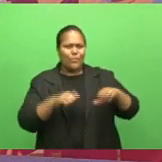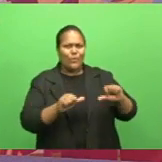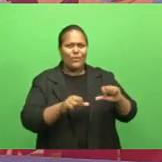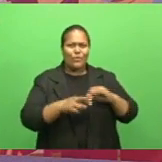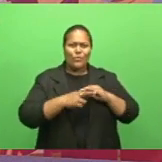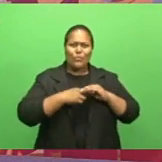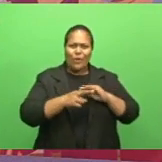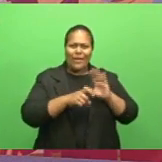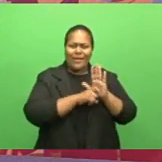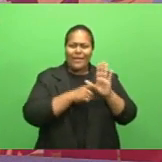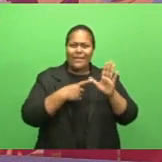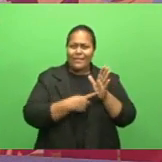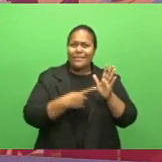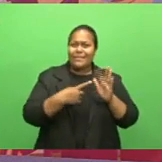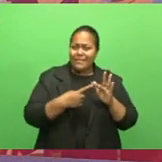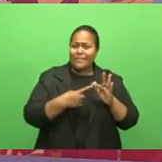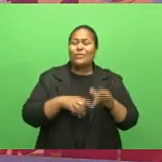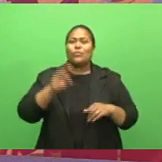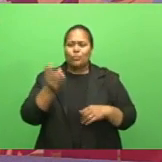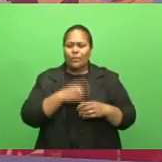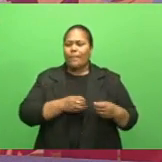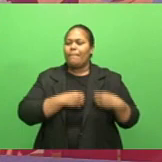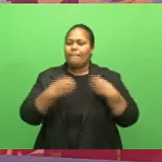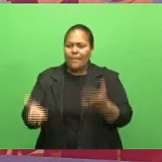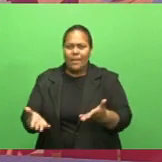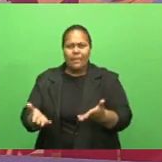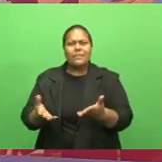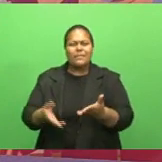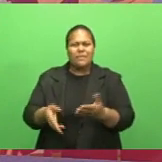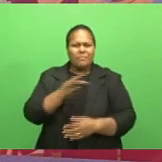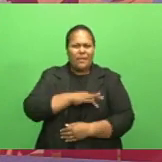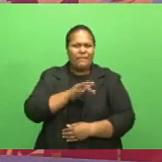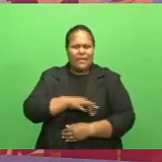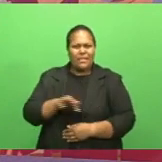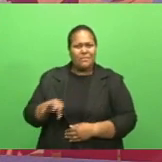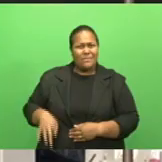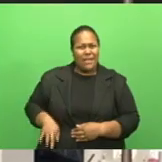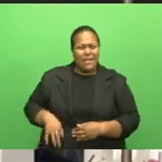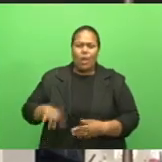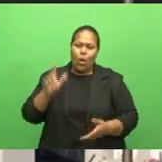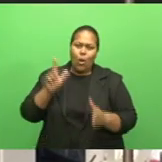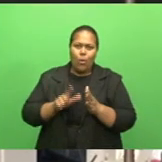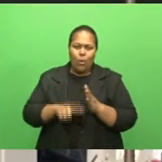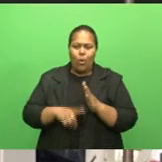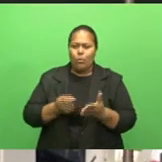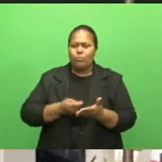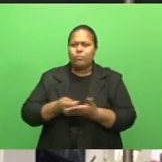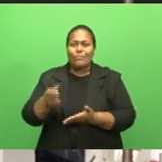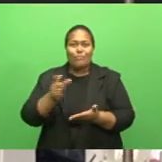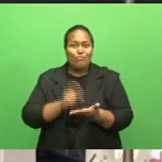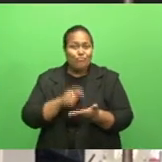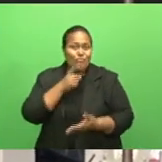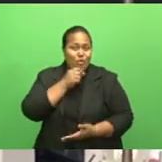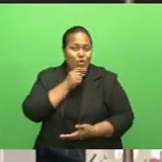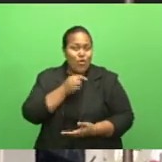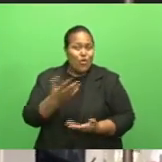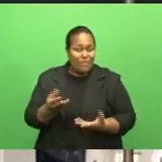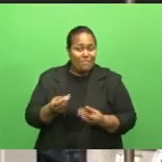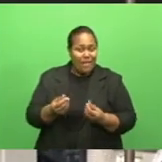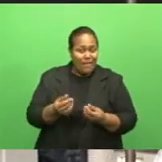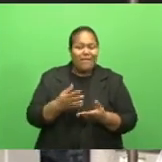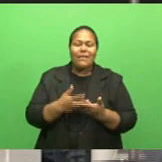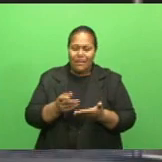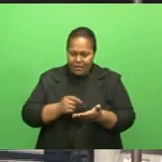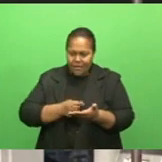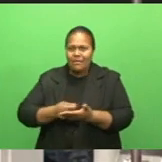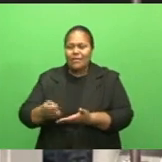fall and they should pass on the benefits to customers in the form of lower lending rates. ANZ Fiji country head adds banks